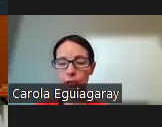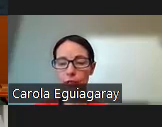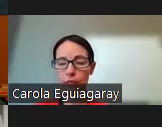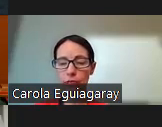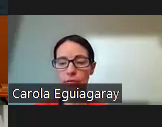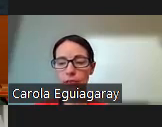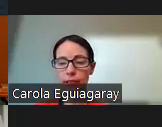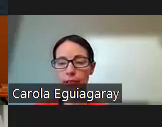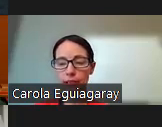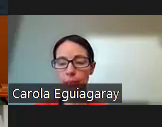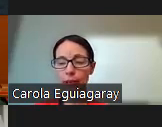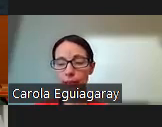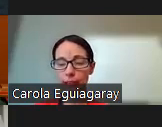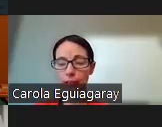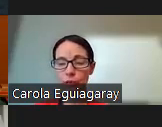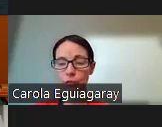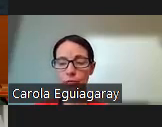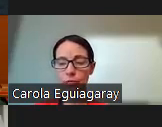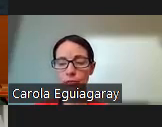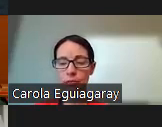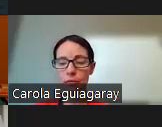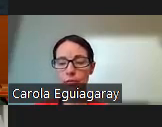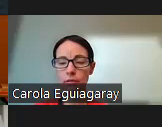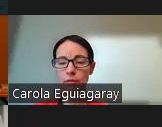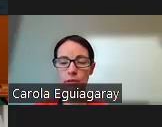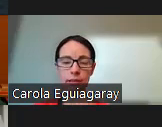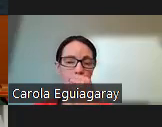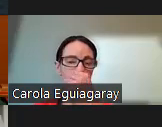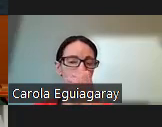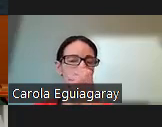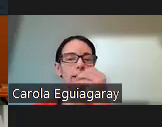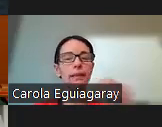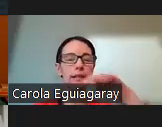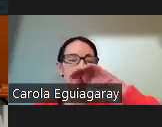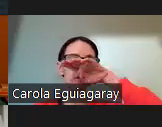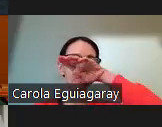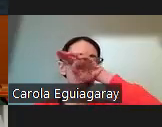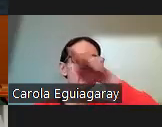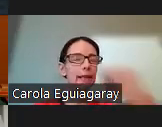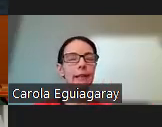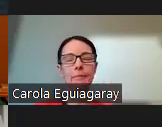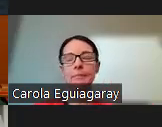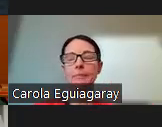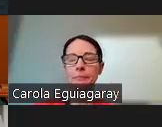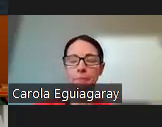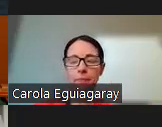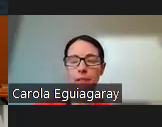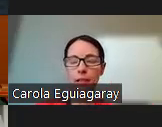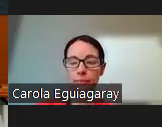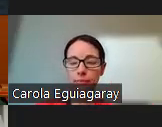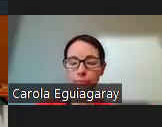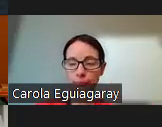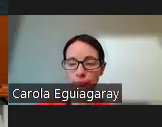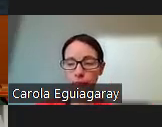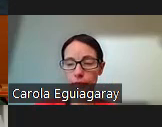that and email it and after that they were kind of collecting their own data right and in the course of six months and i